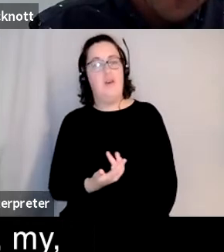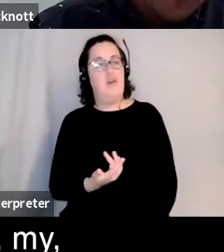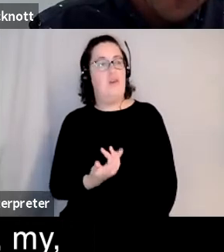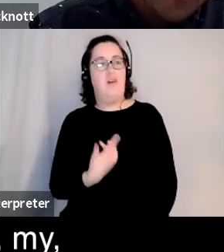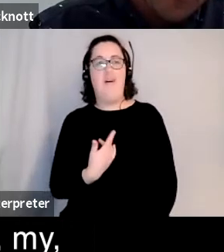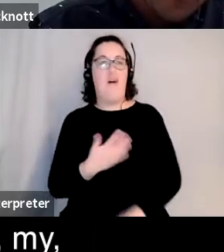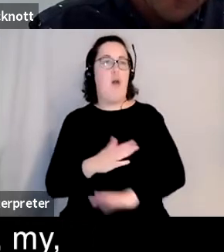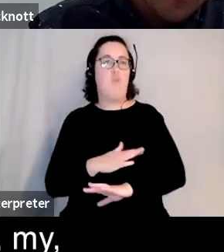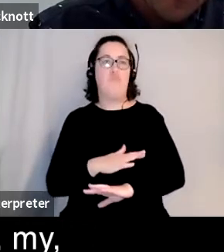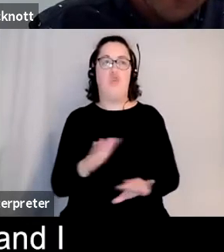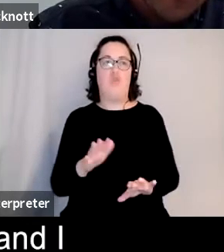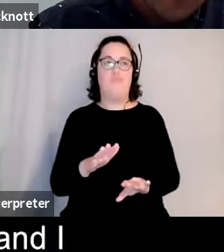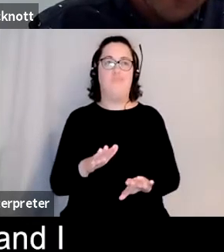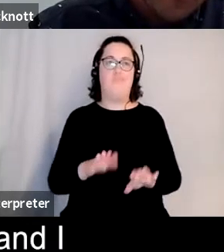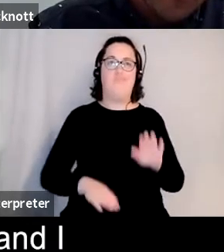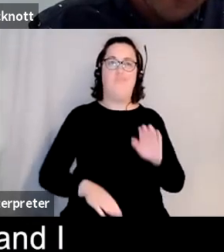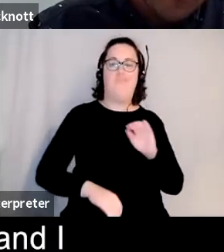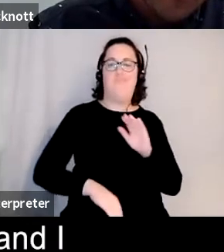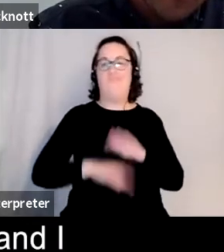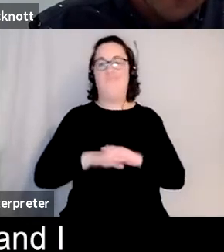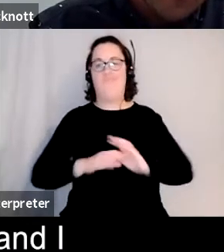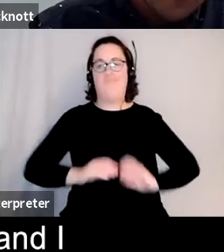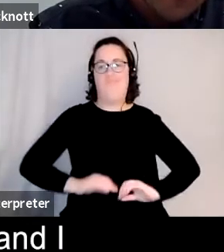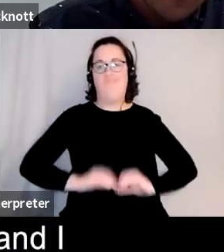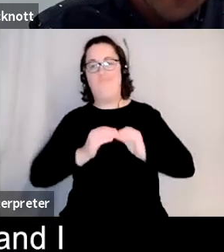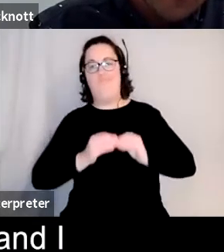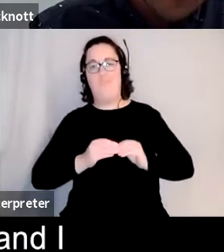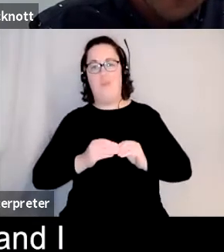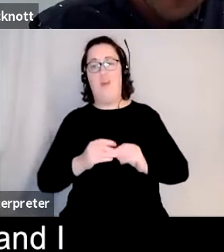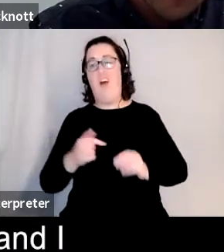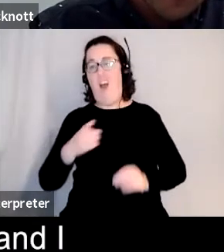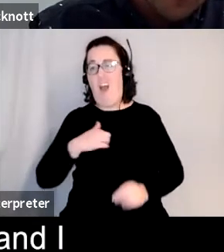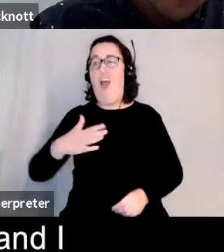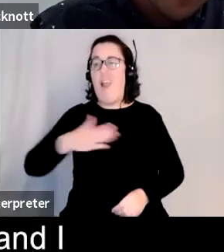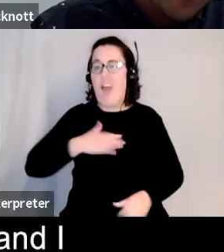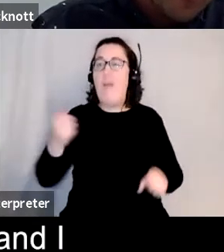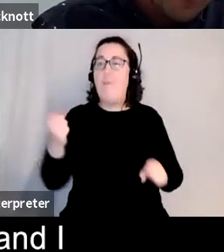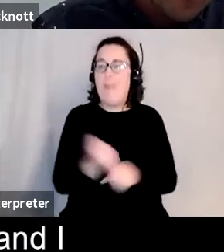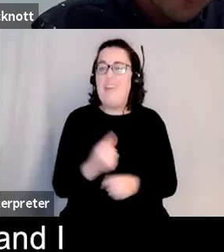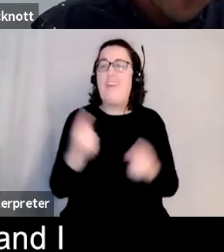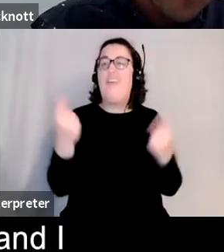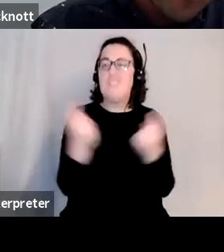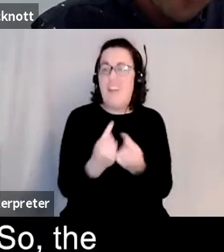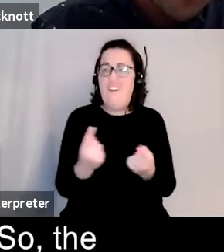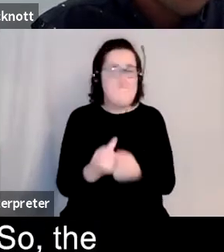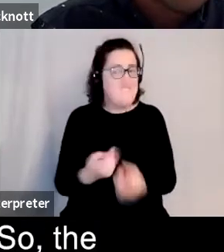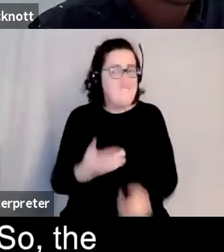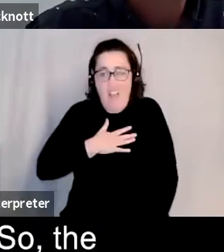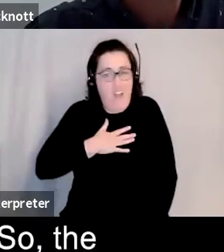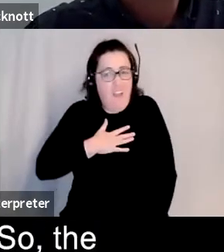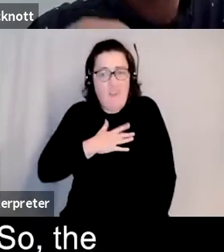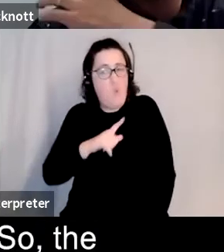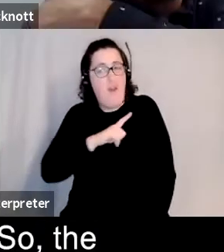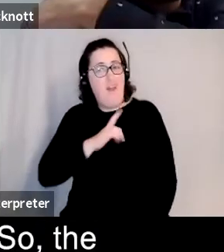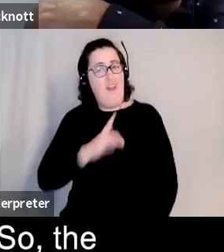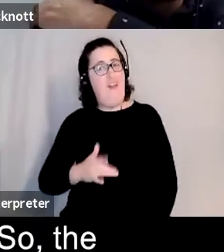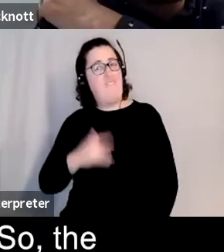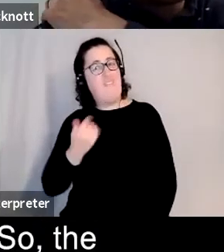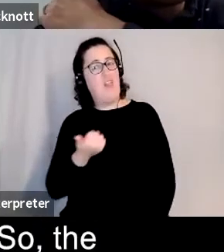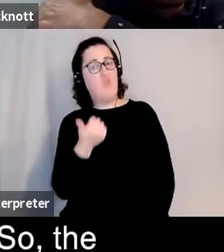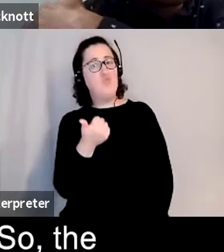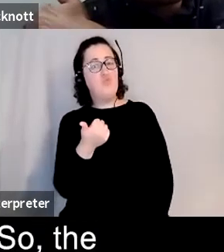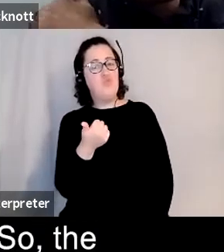with my um creative i just love making shit basically and i just want to do it and it makes me feel better and it makes me feel happy